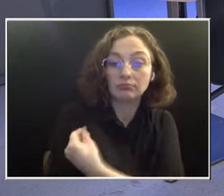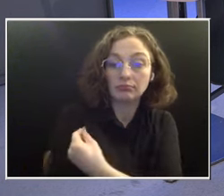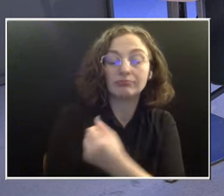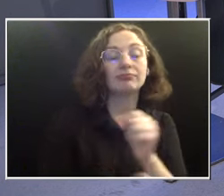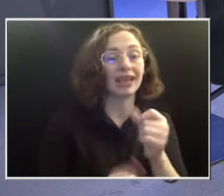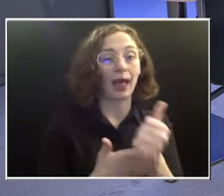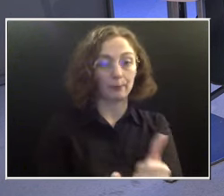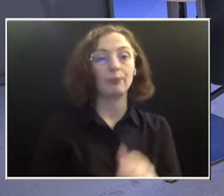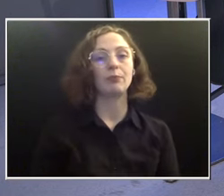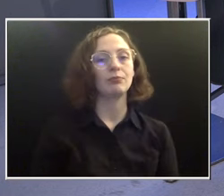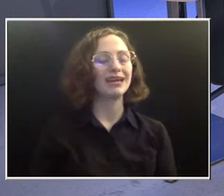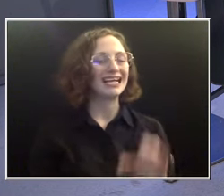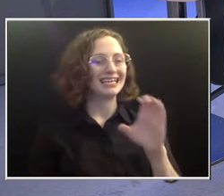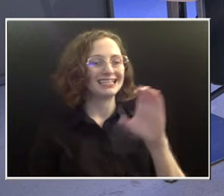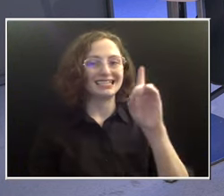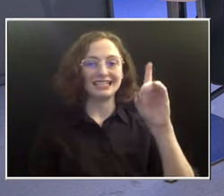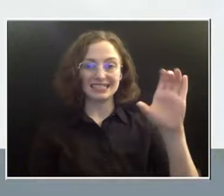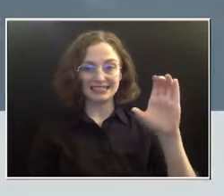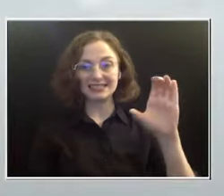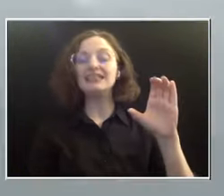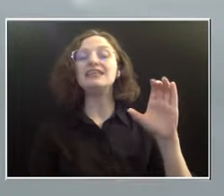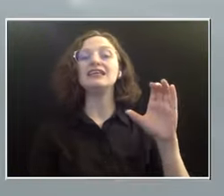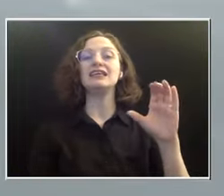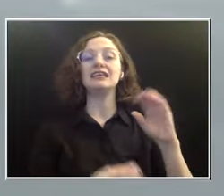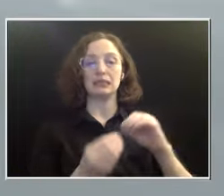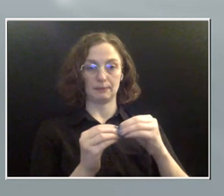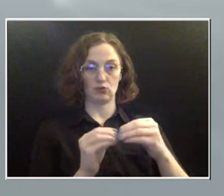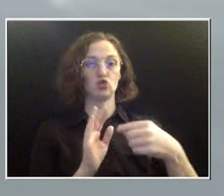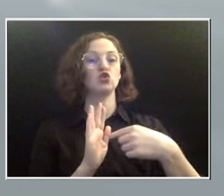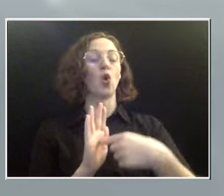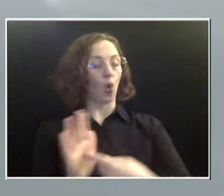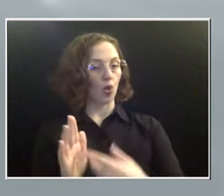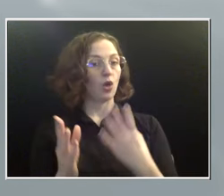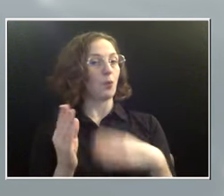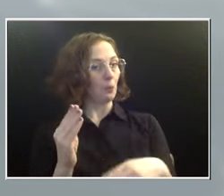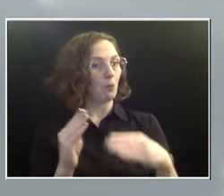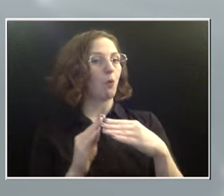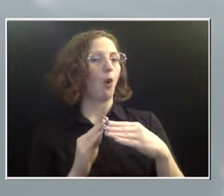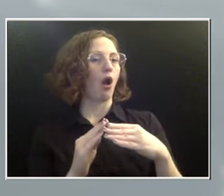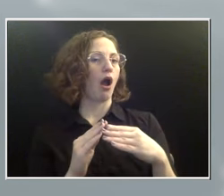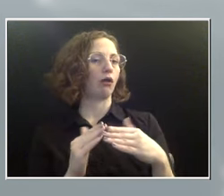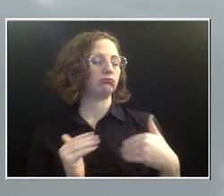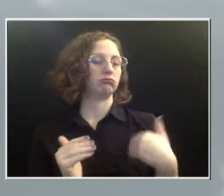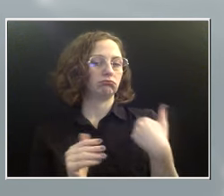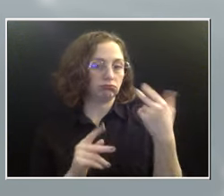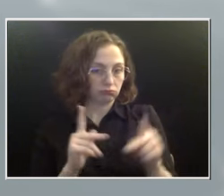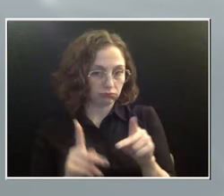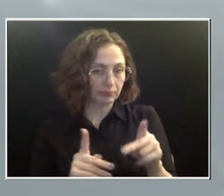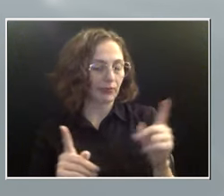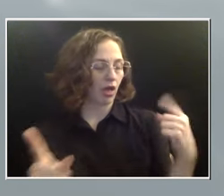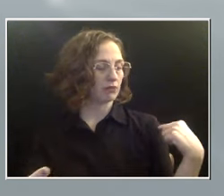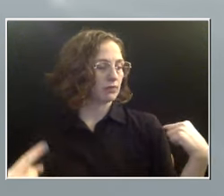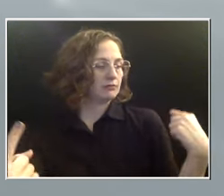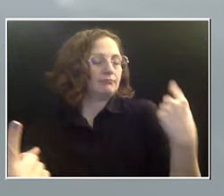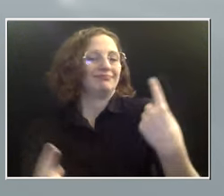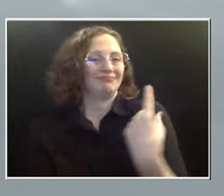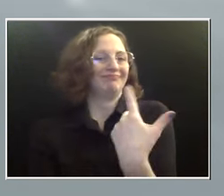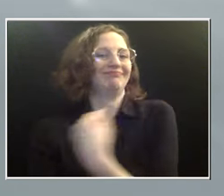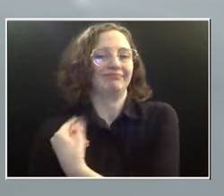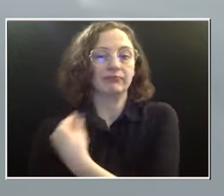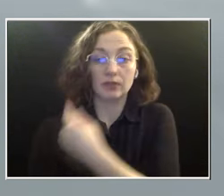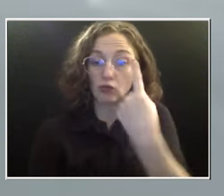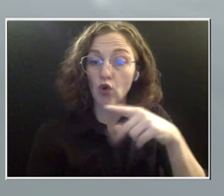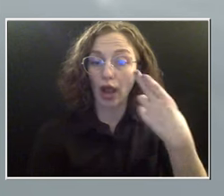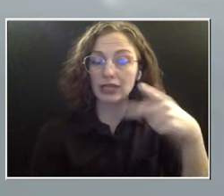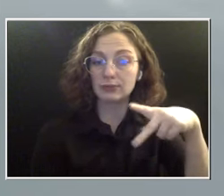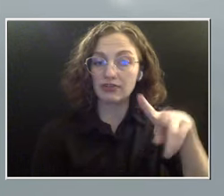that's showing that more adolescents have been getting the HPV shot. Again, this is as of 2022, around 60%